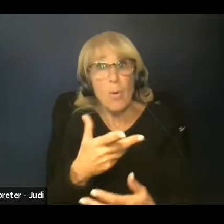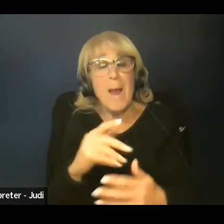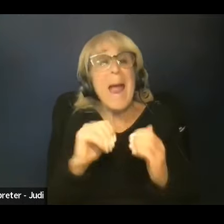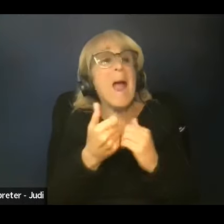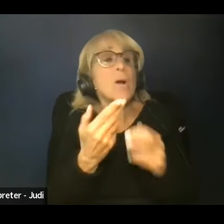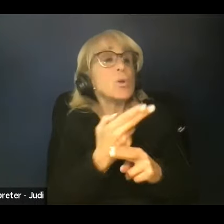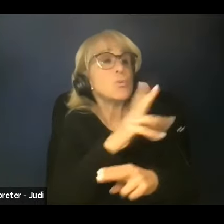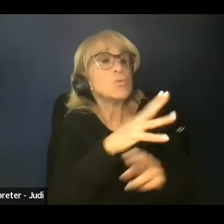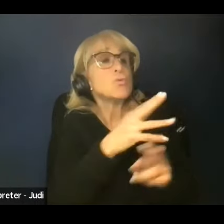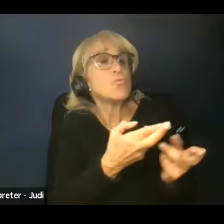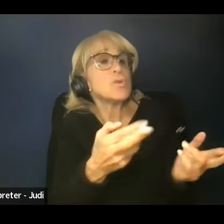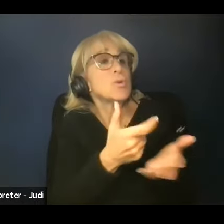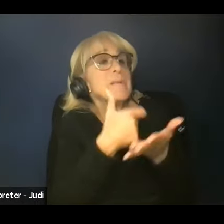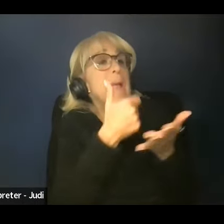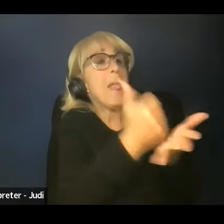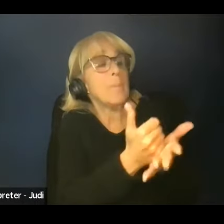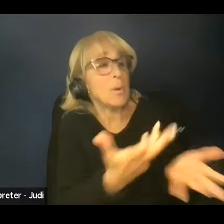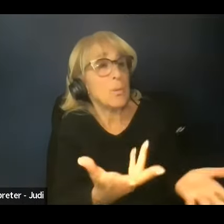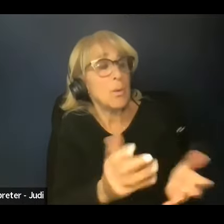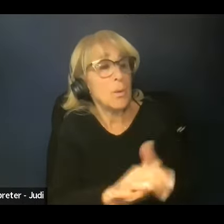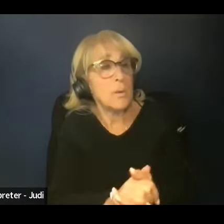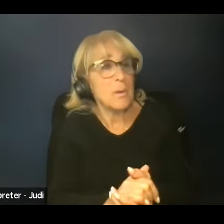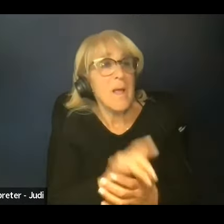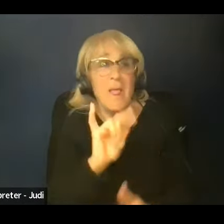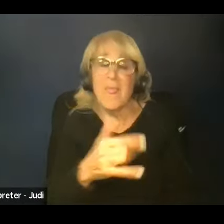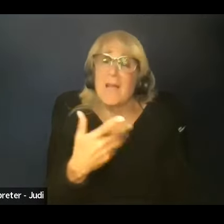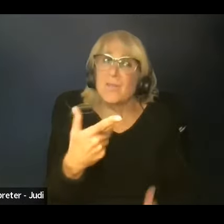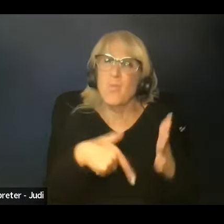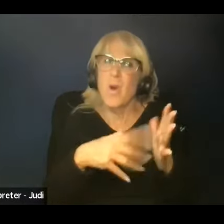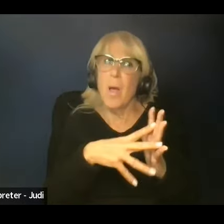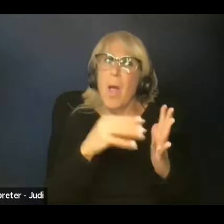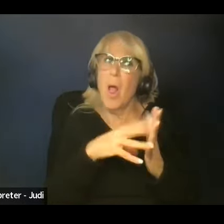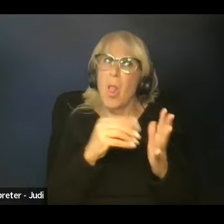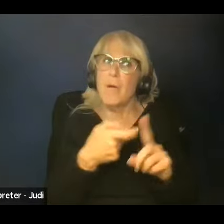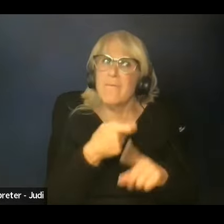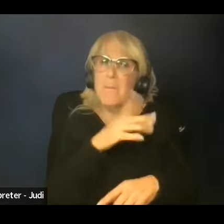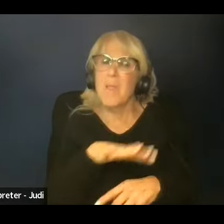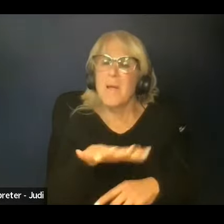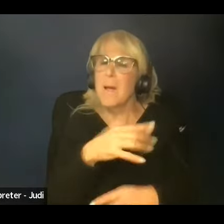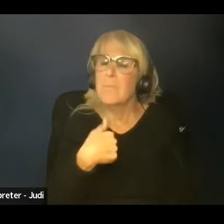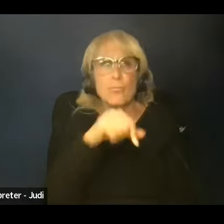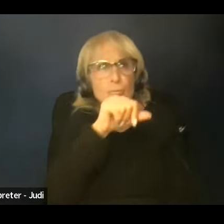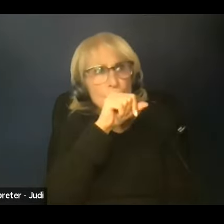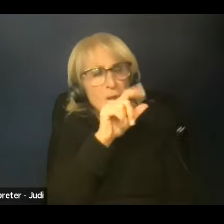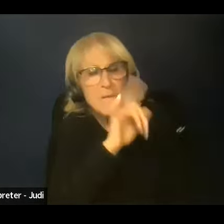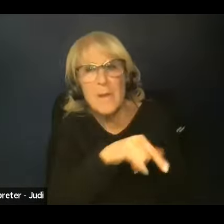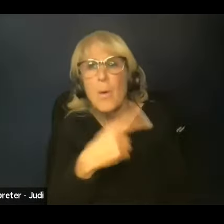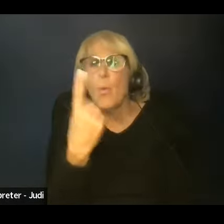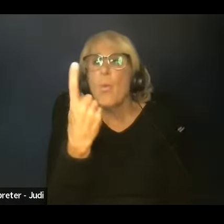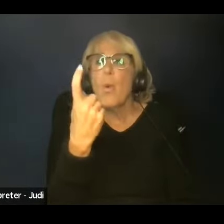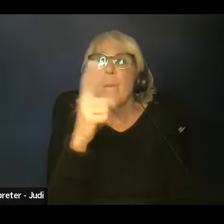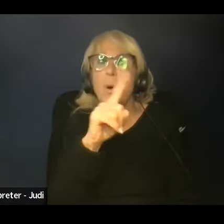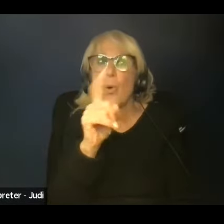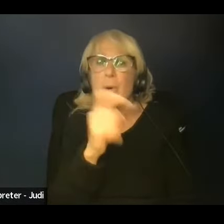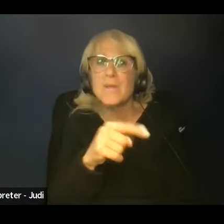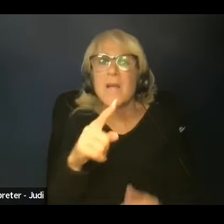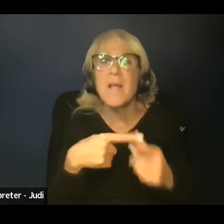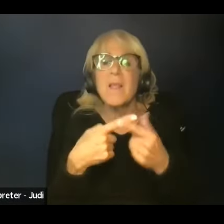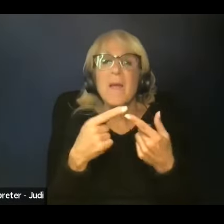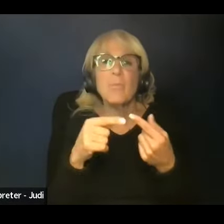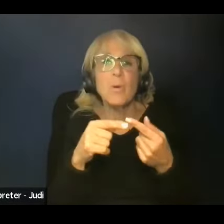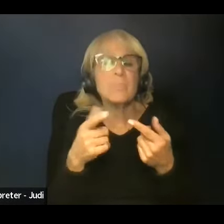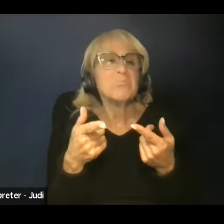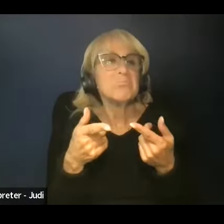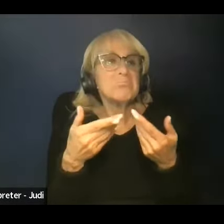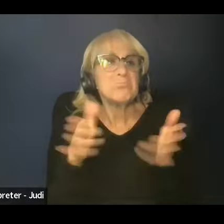resources to help people? But I think that's my takeaway from this. I love that. So I have one more question. Then we're going to open the floor